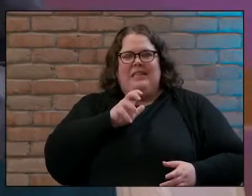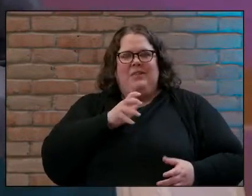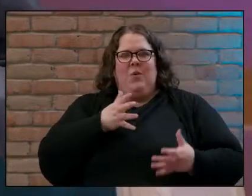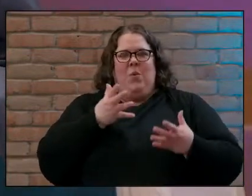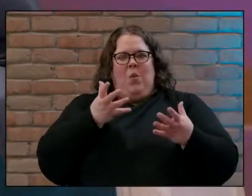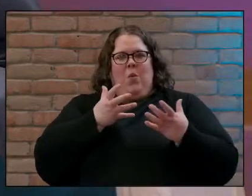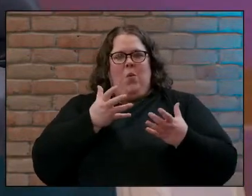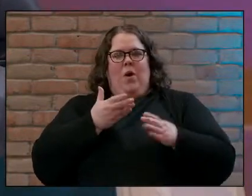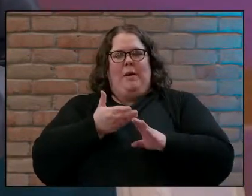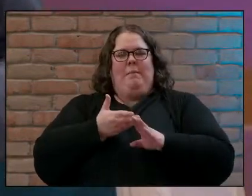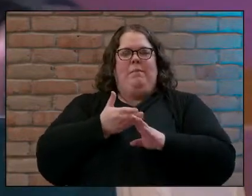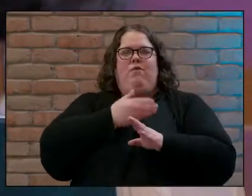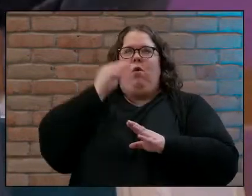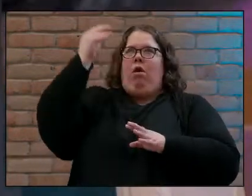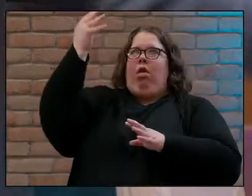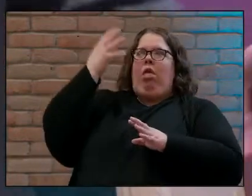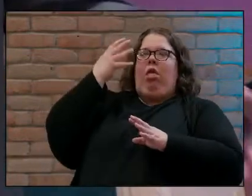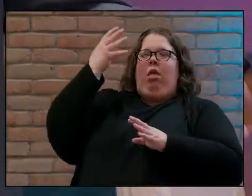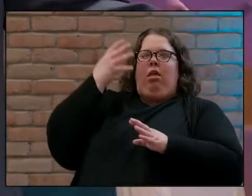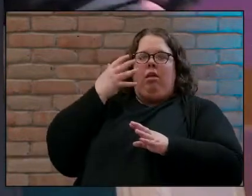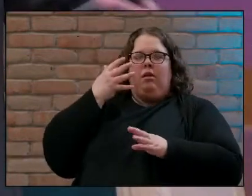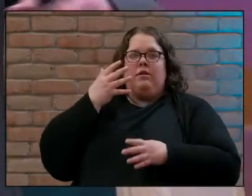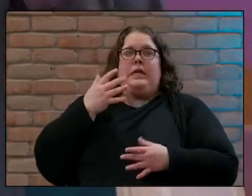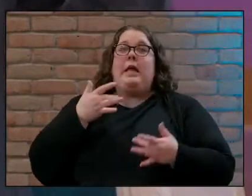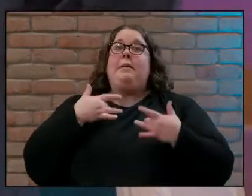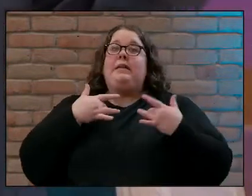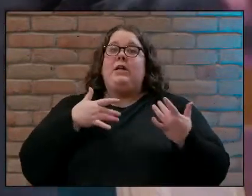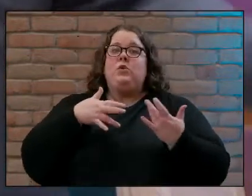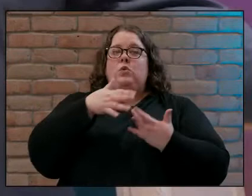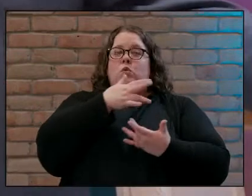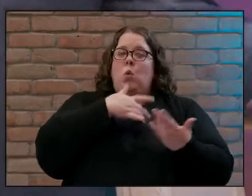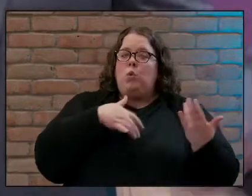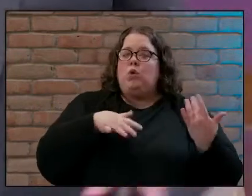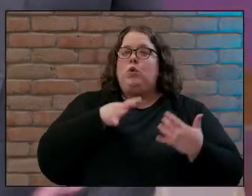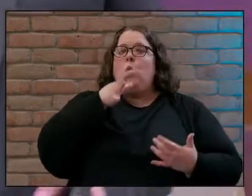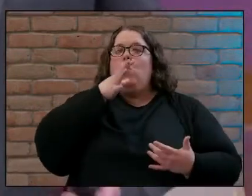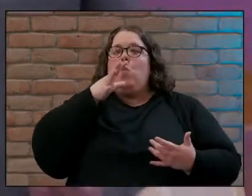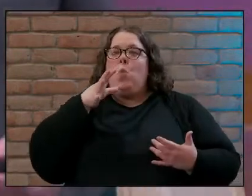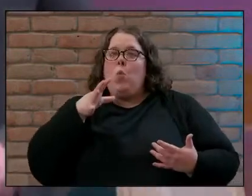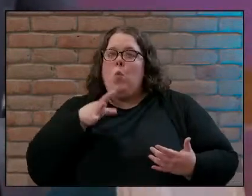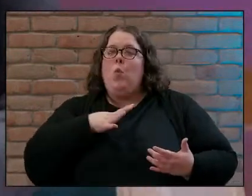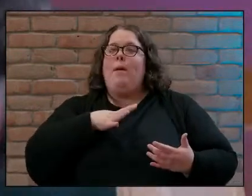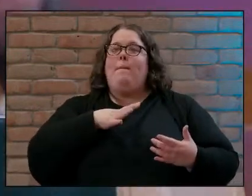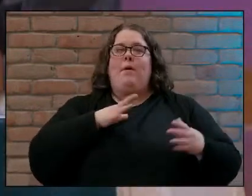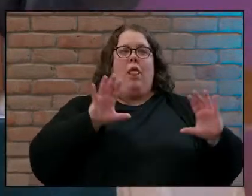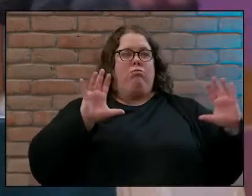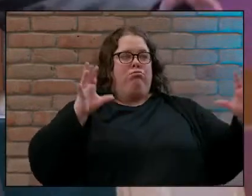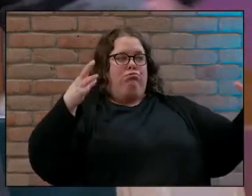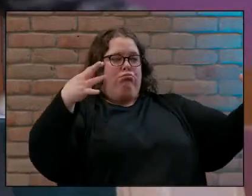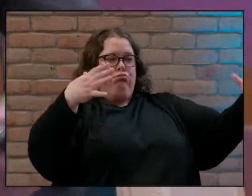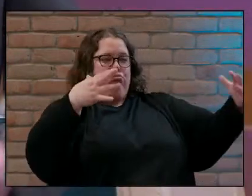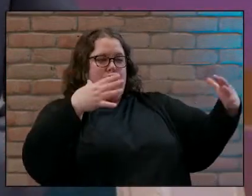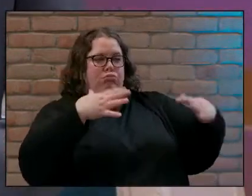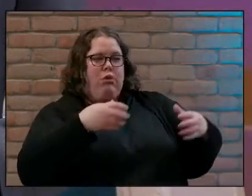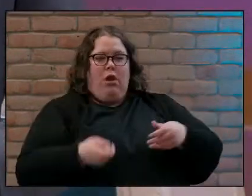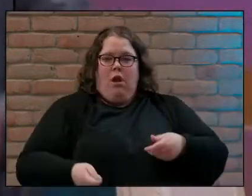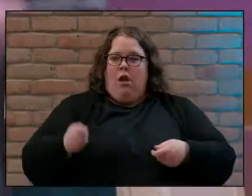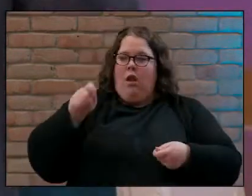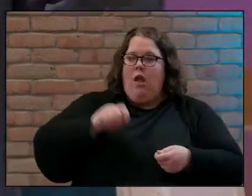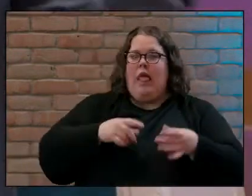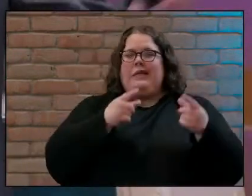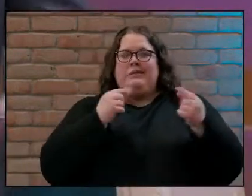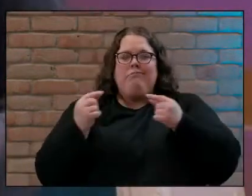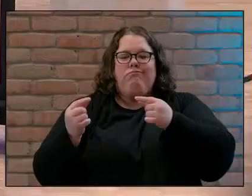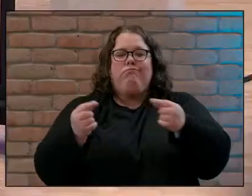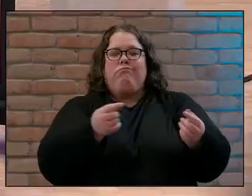the women of the community they would come out to check up on each other what's the latest news what's the latest gossip who's sick who's doing